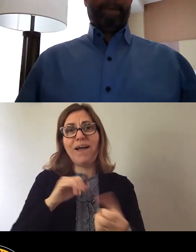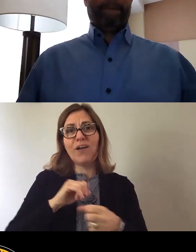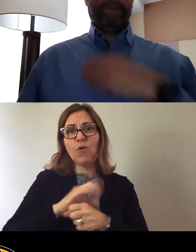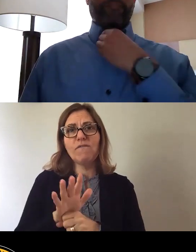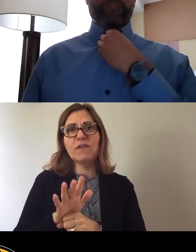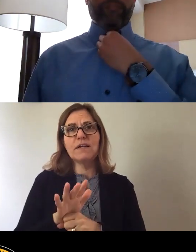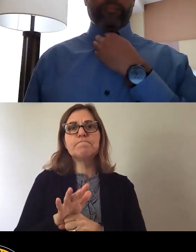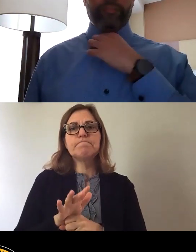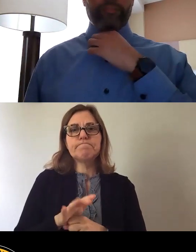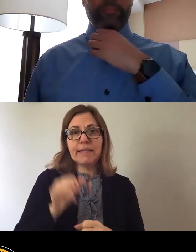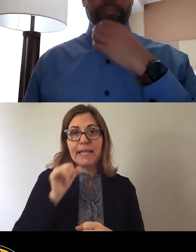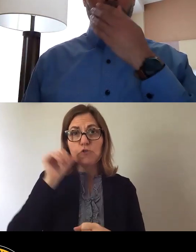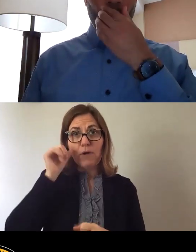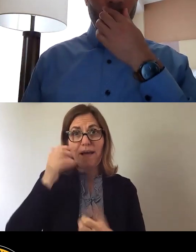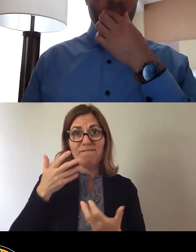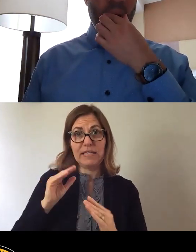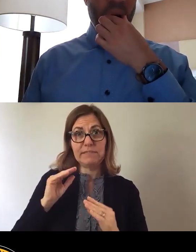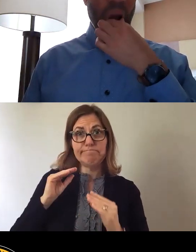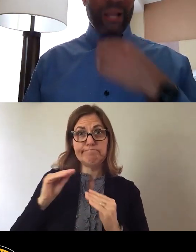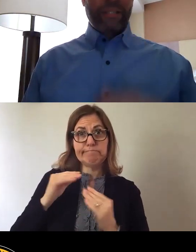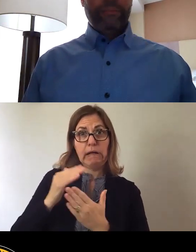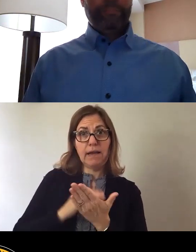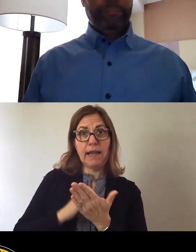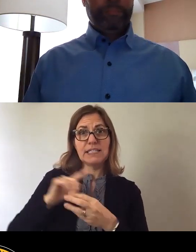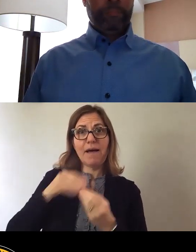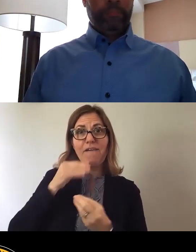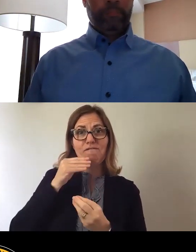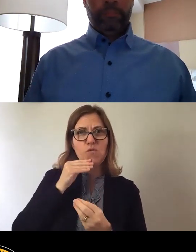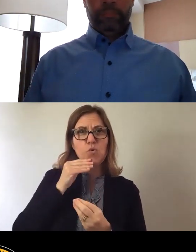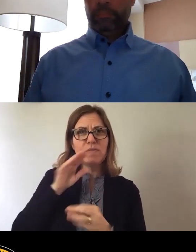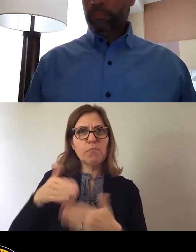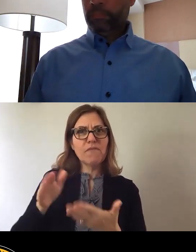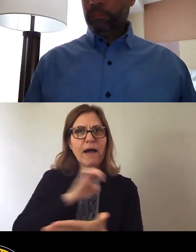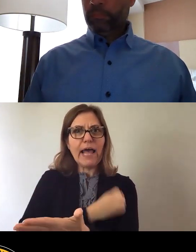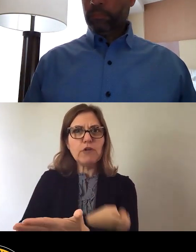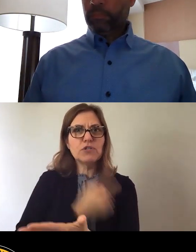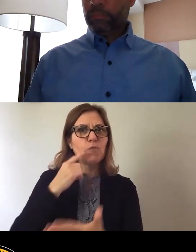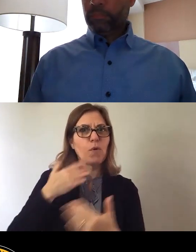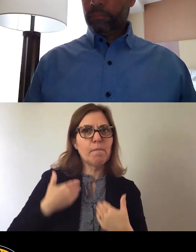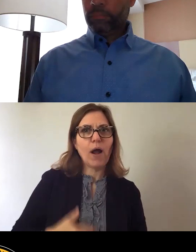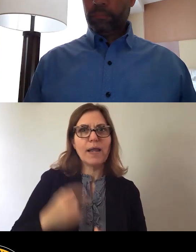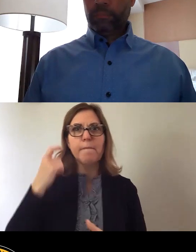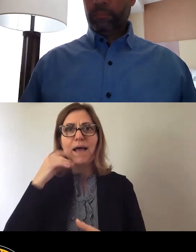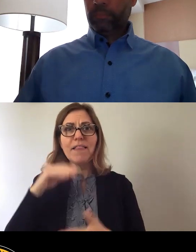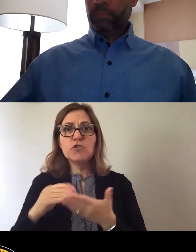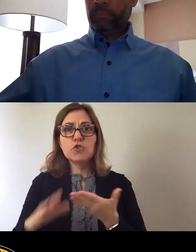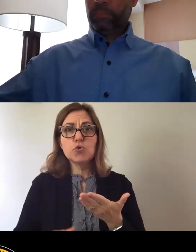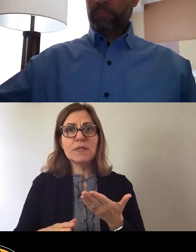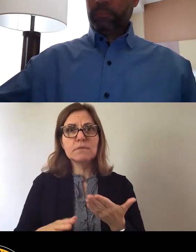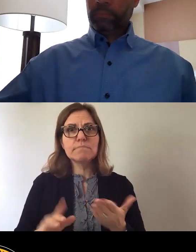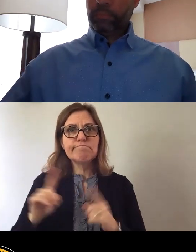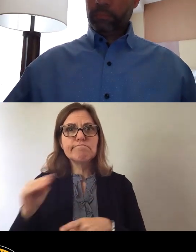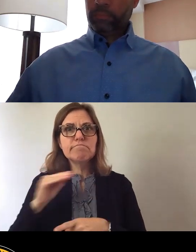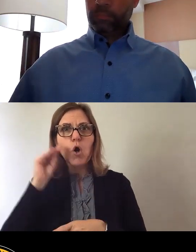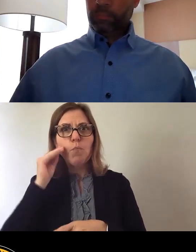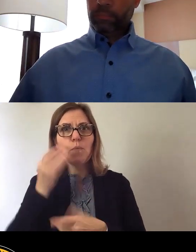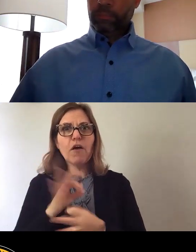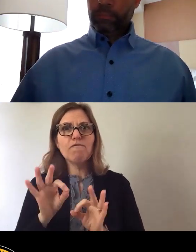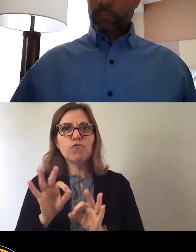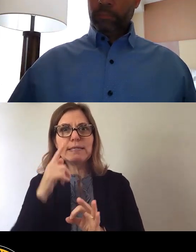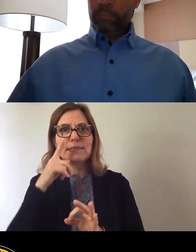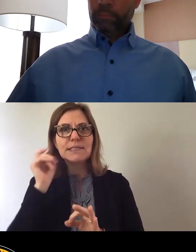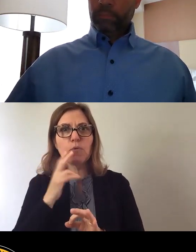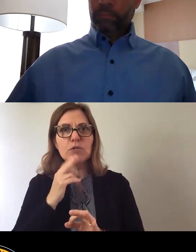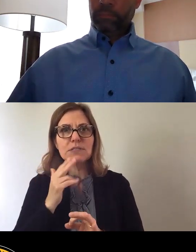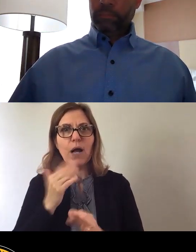I finished running a lesson about foods that give us energy for our bodies and minds, the students were sent home with their free summer snack, a